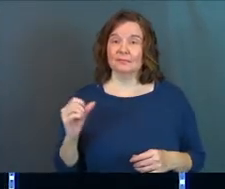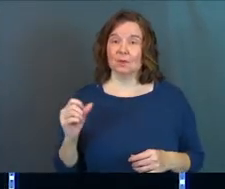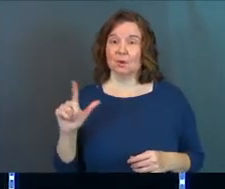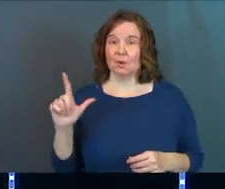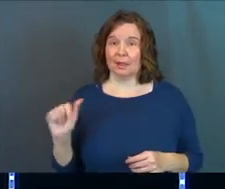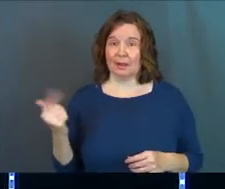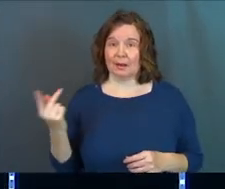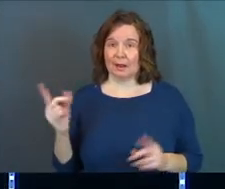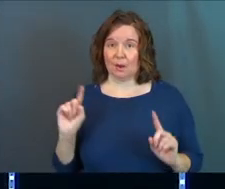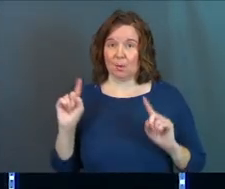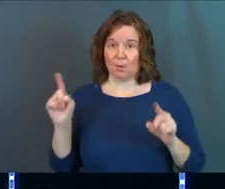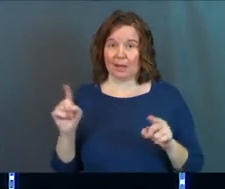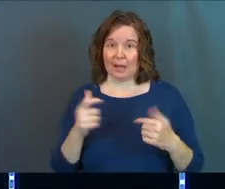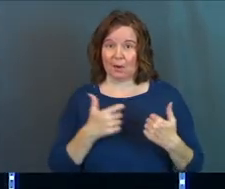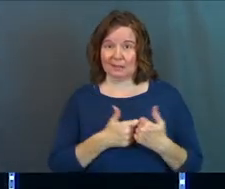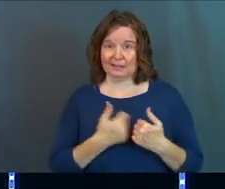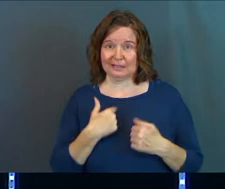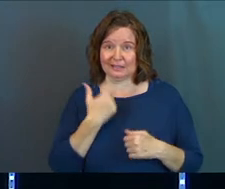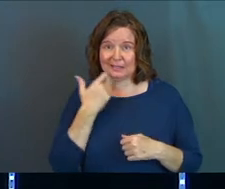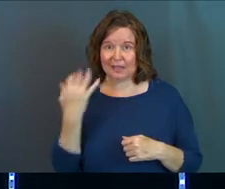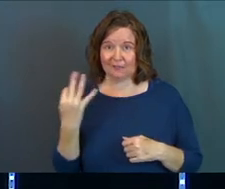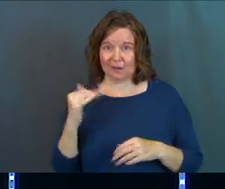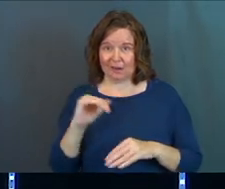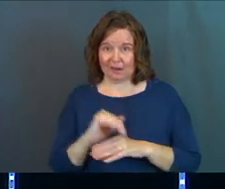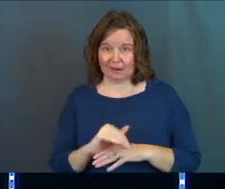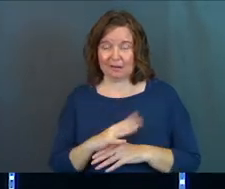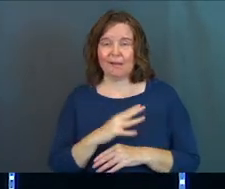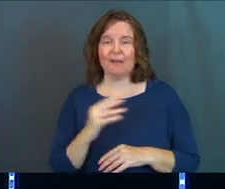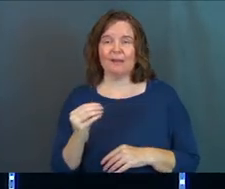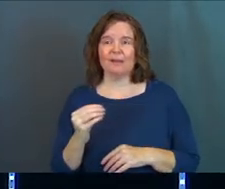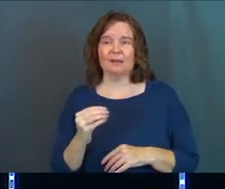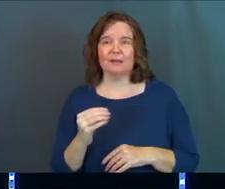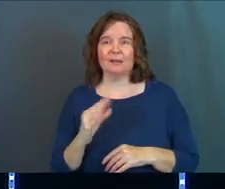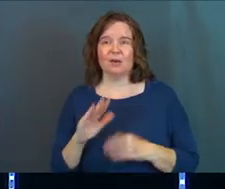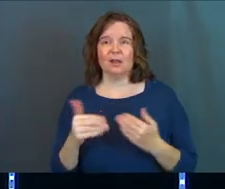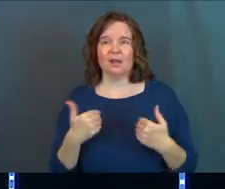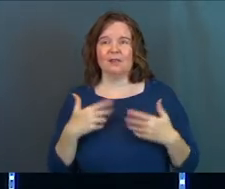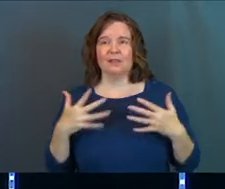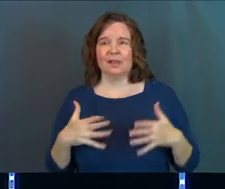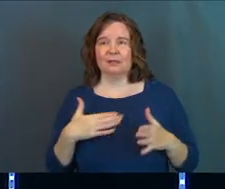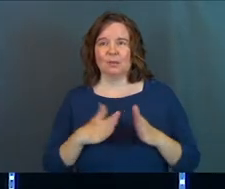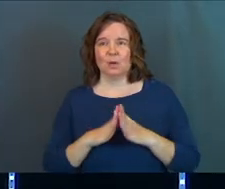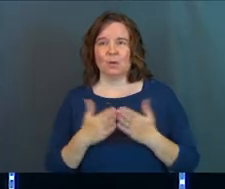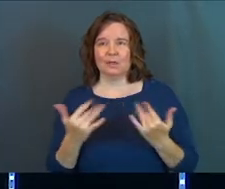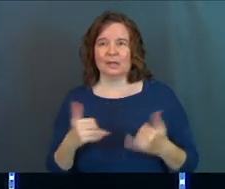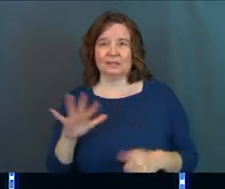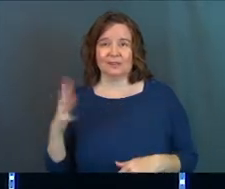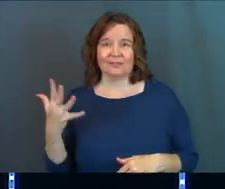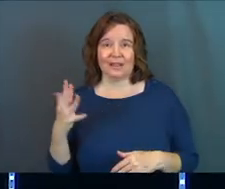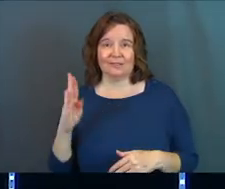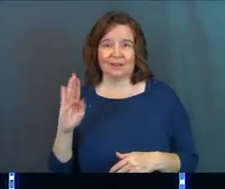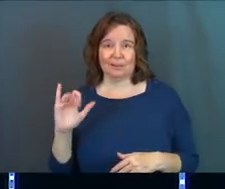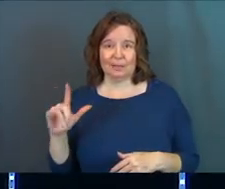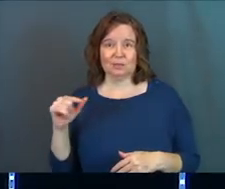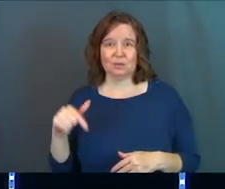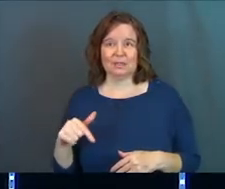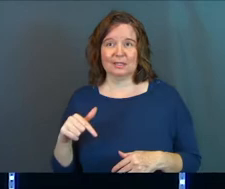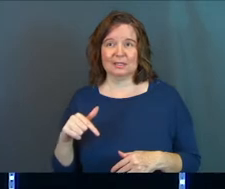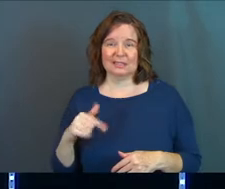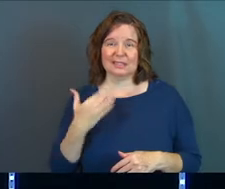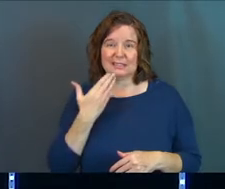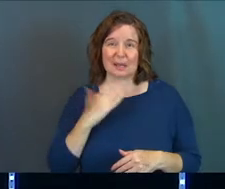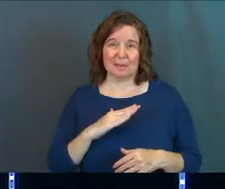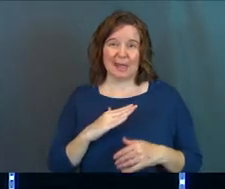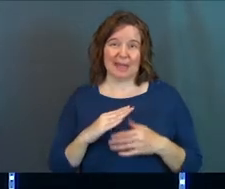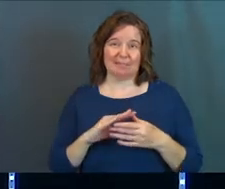so Linda and I went out on a date this last Friday night, and all I've got left in my wallet right now is a $5 bill, so this is a poor